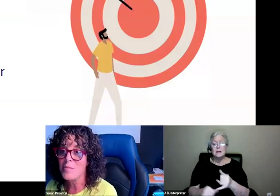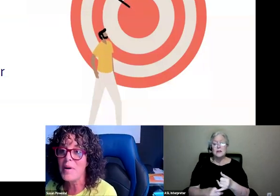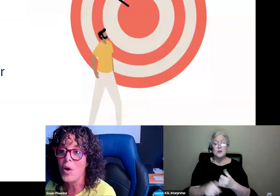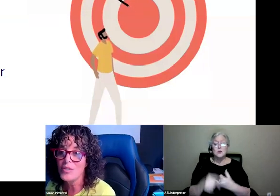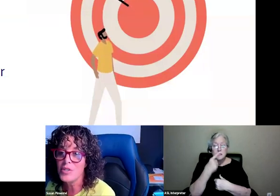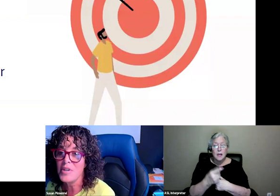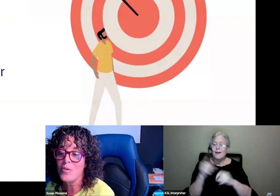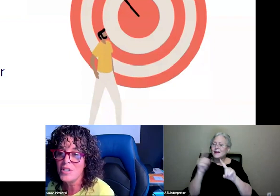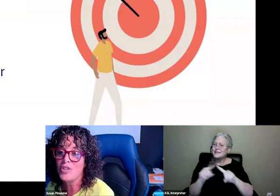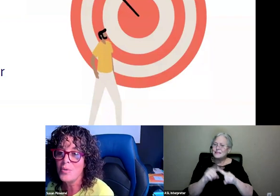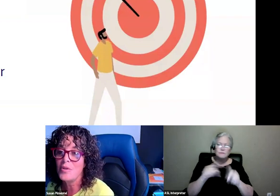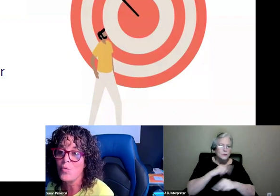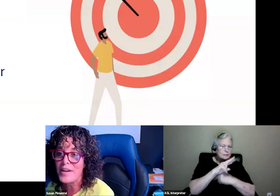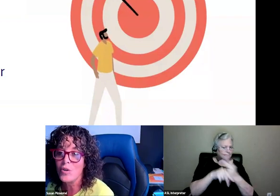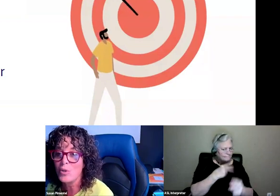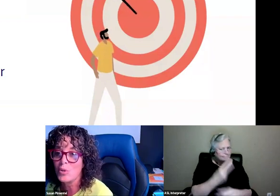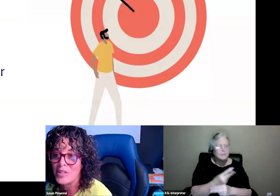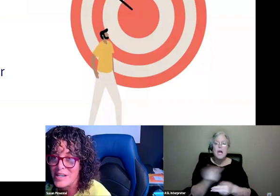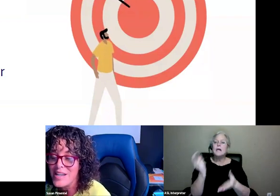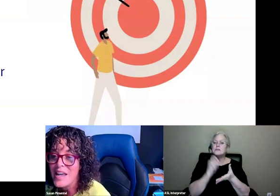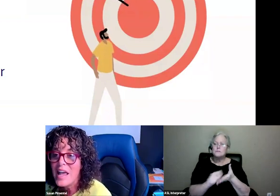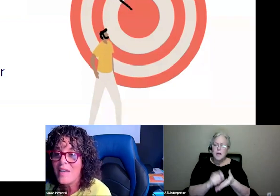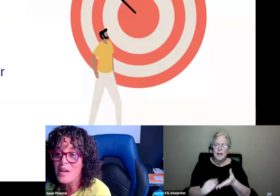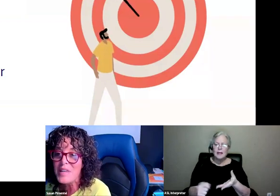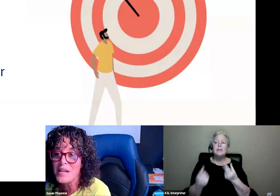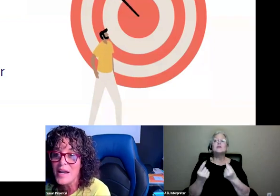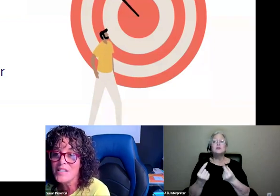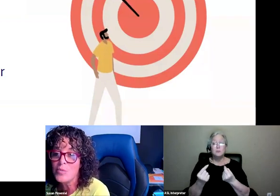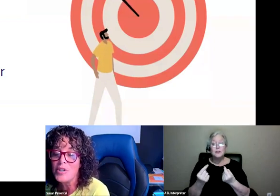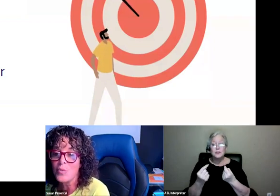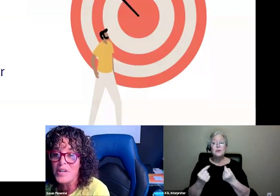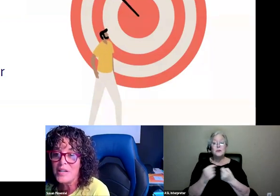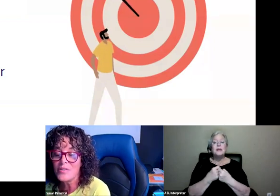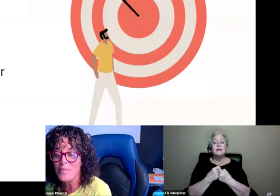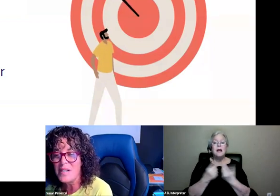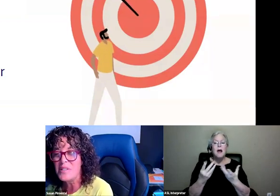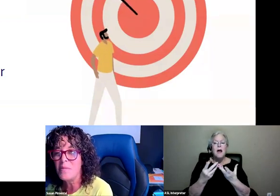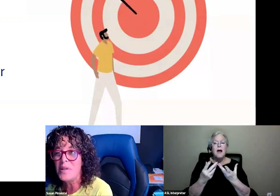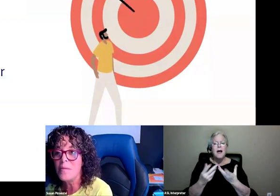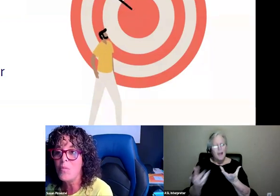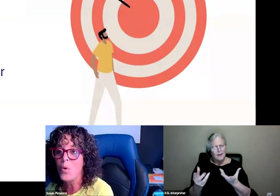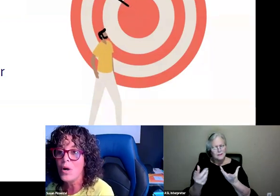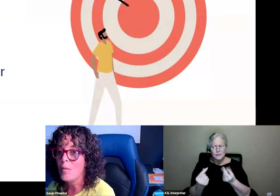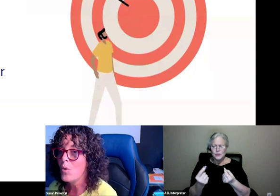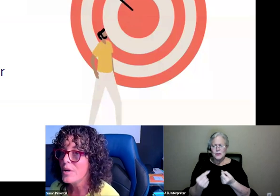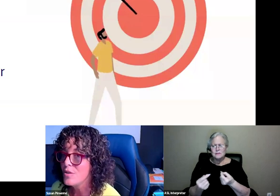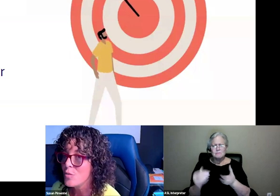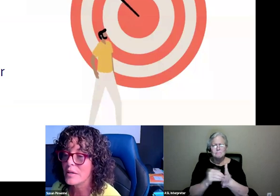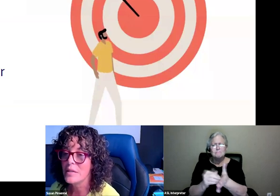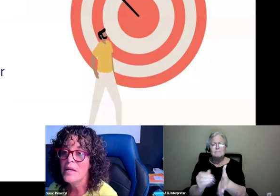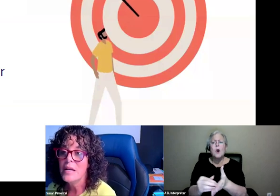varied, but also that you need to do it regularly, and that it be connected to what you're reading. Now, sometimes it can be more